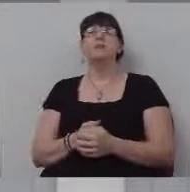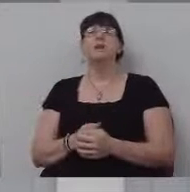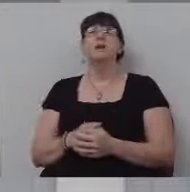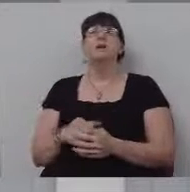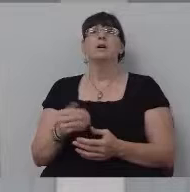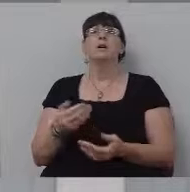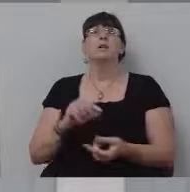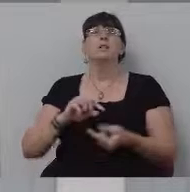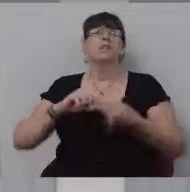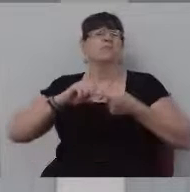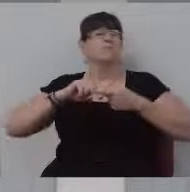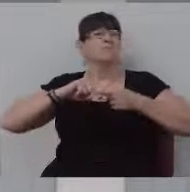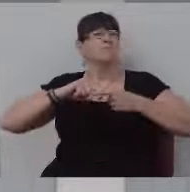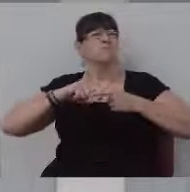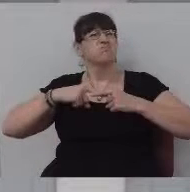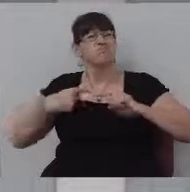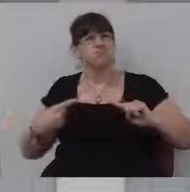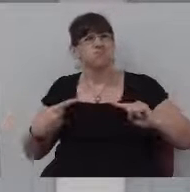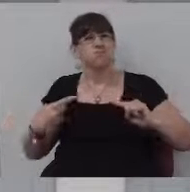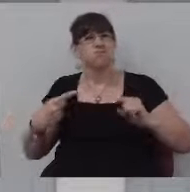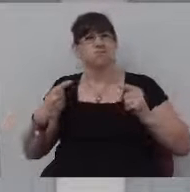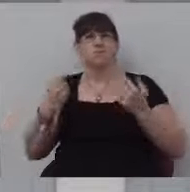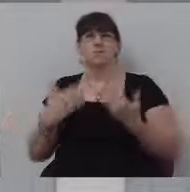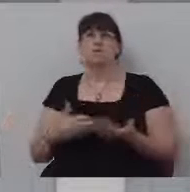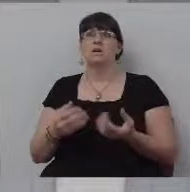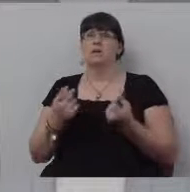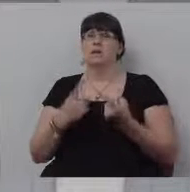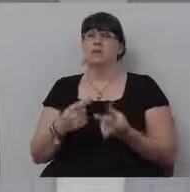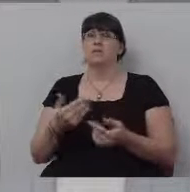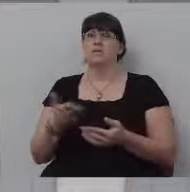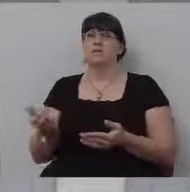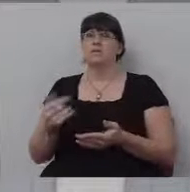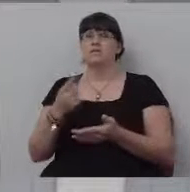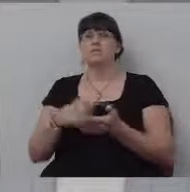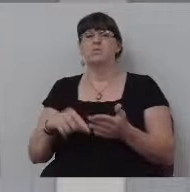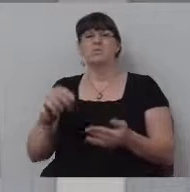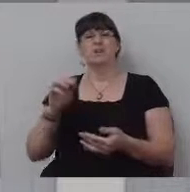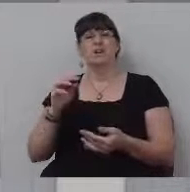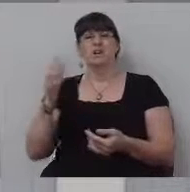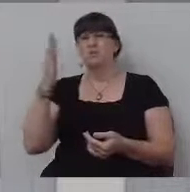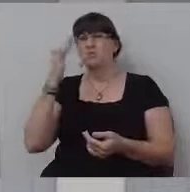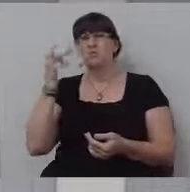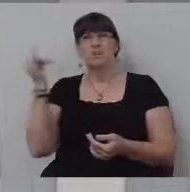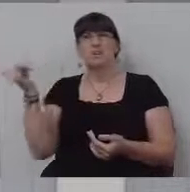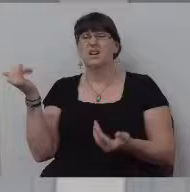they, they hurt me to the core when that kind of stuff happens. And you do start going, well, what is the use?